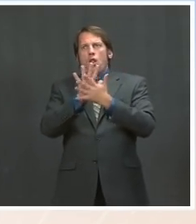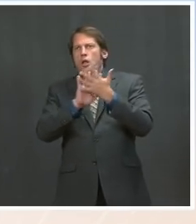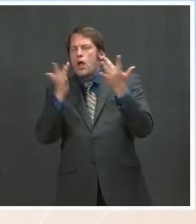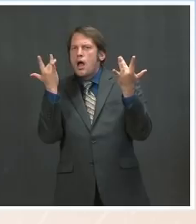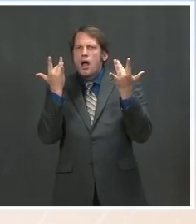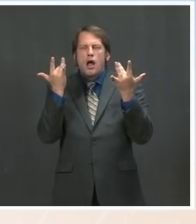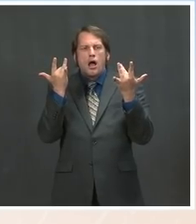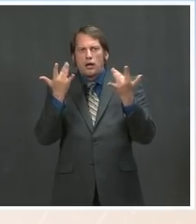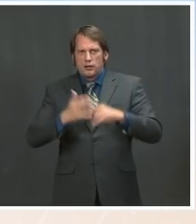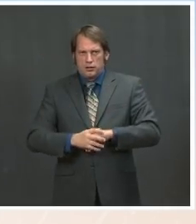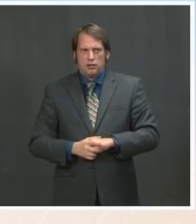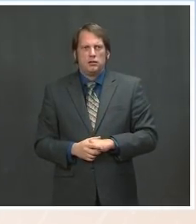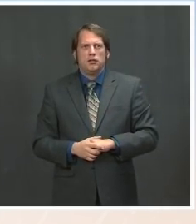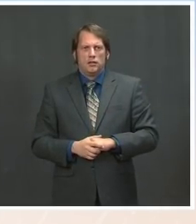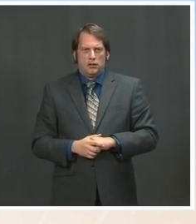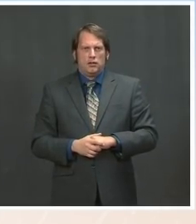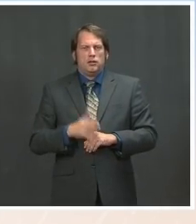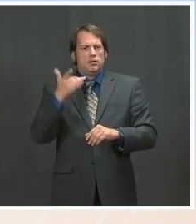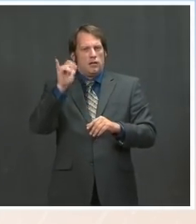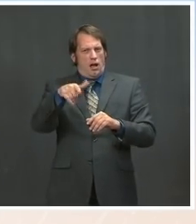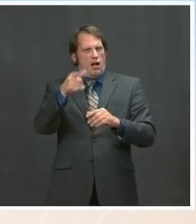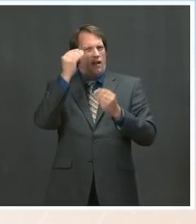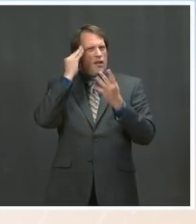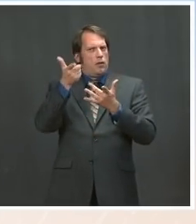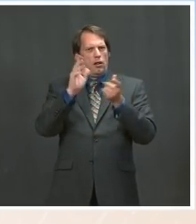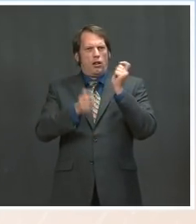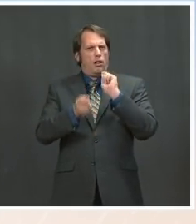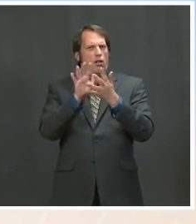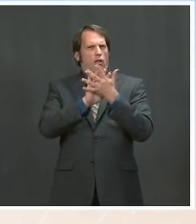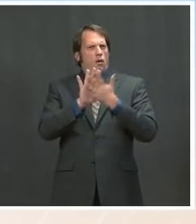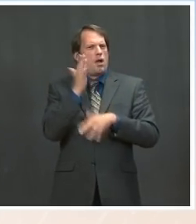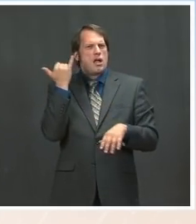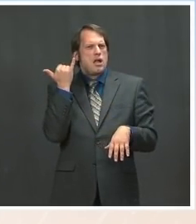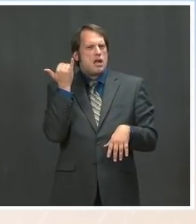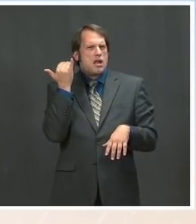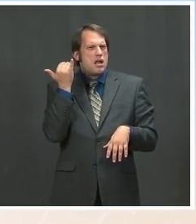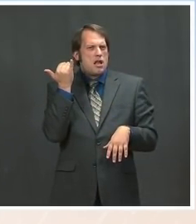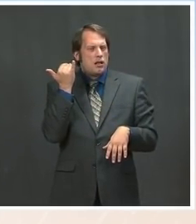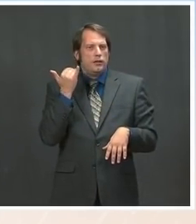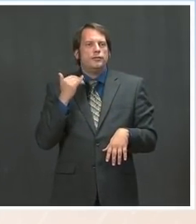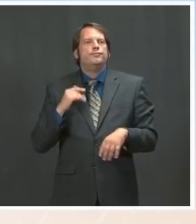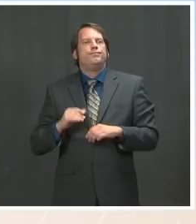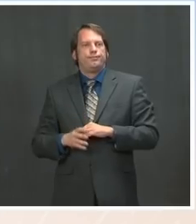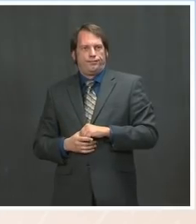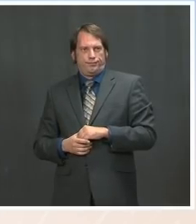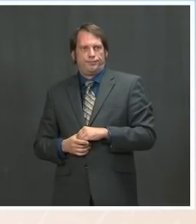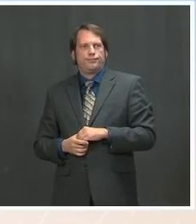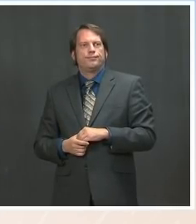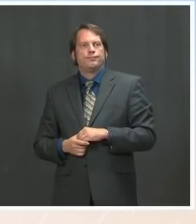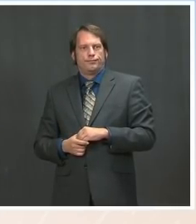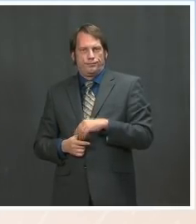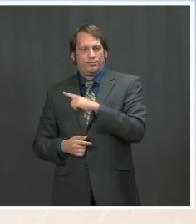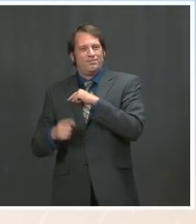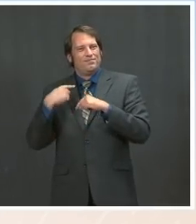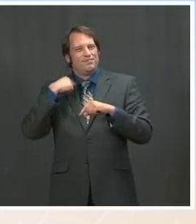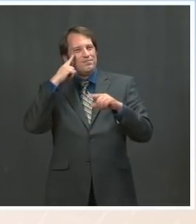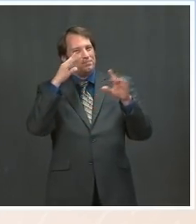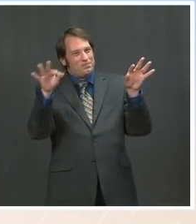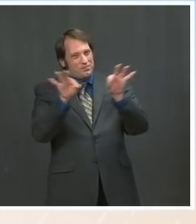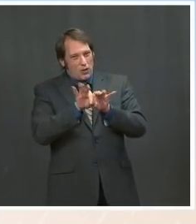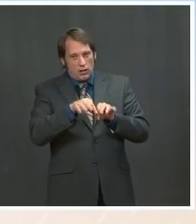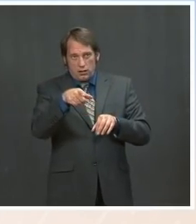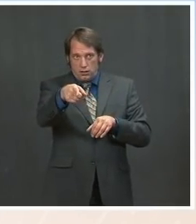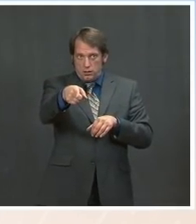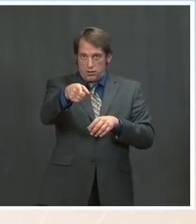September. Ms. Well, I think it's also important for people to understand that the challenge is not the cap. The challenge is the ability to process